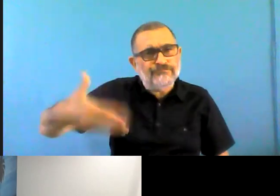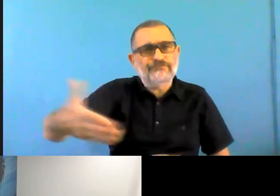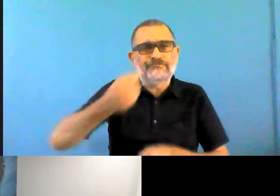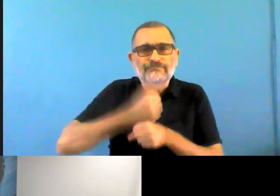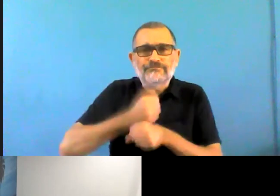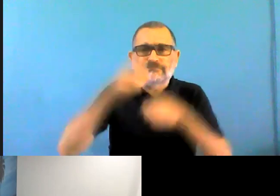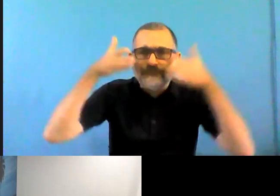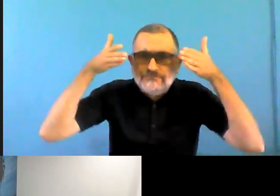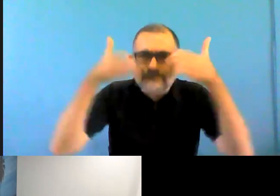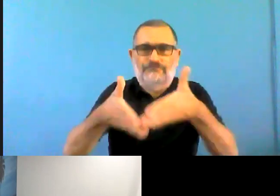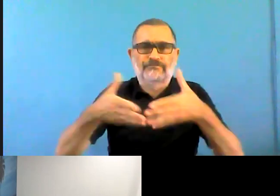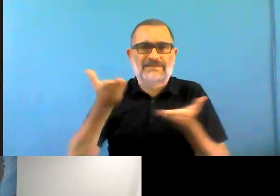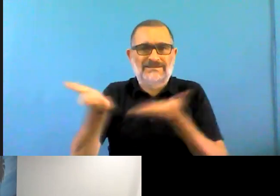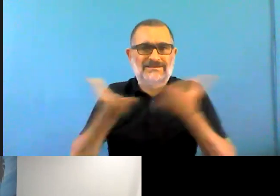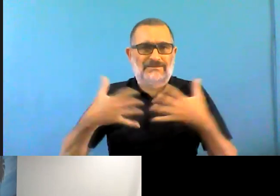Panama,